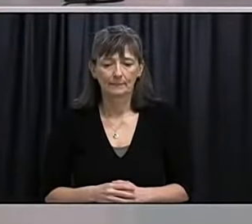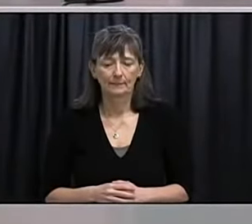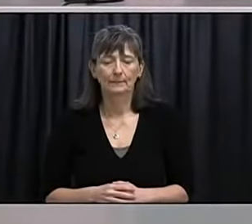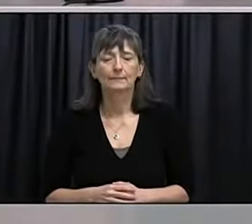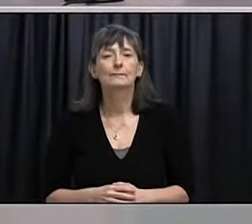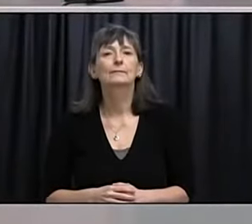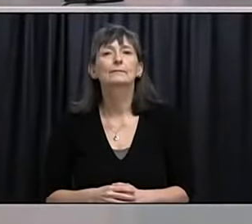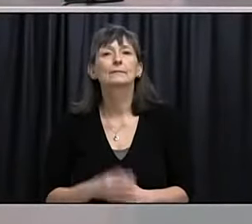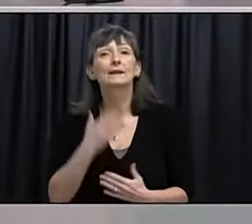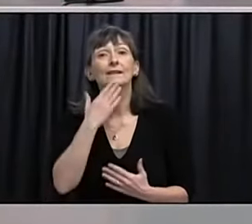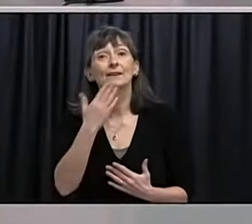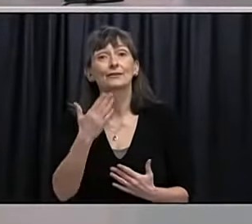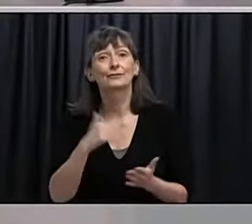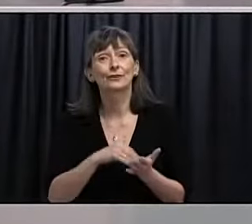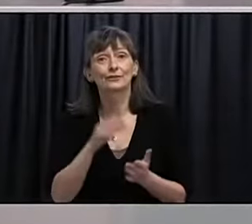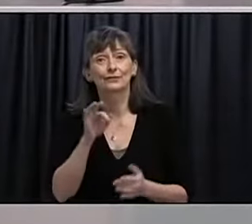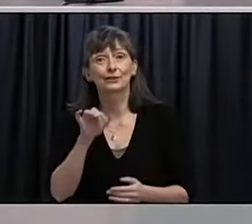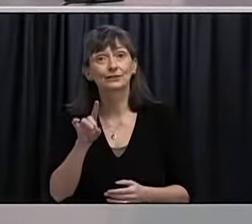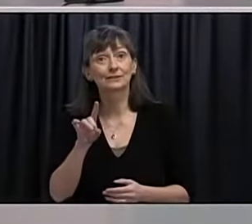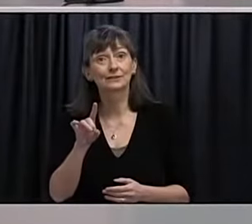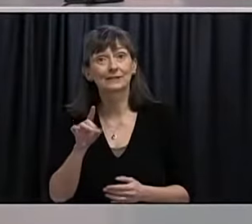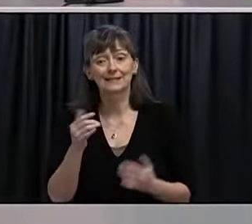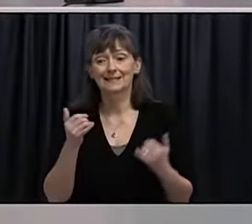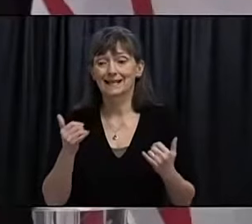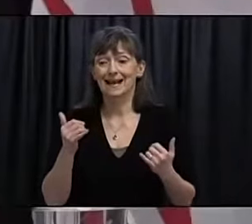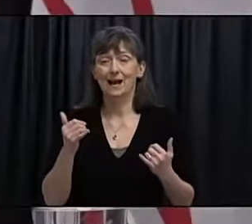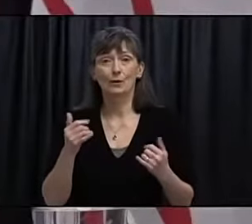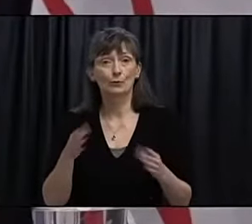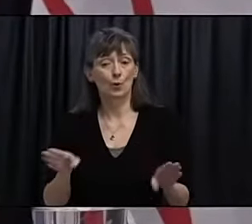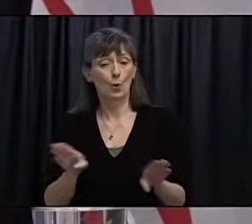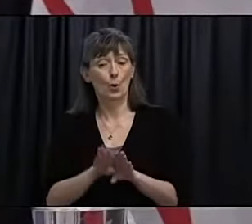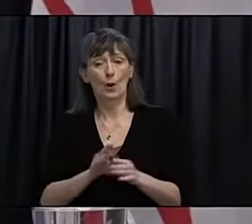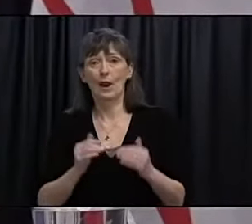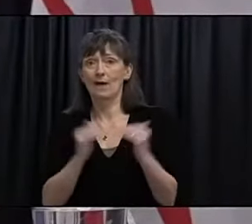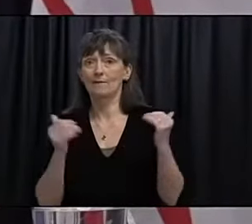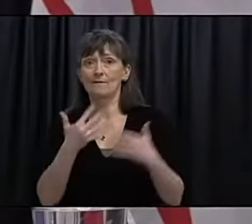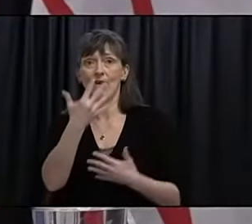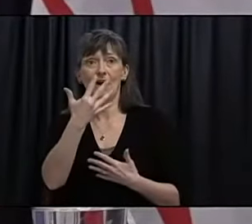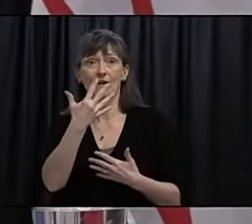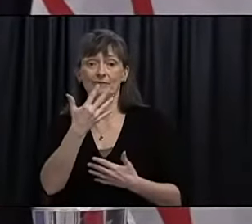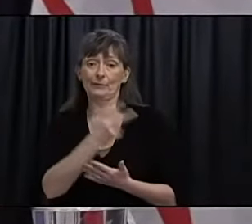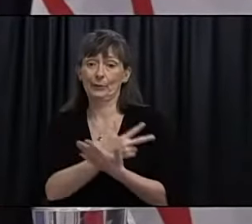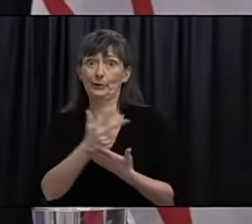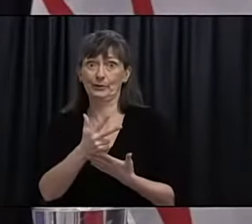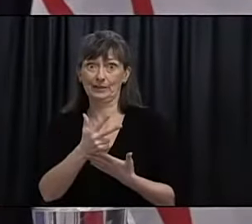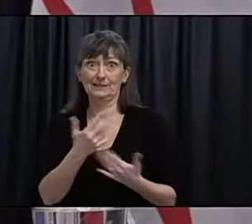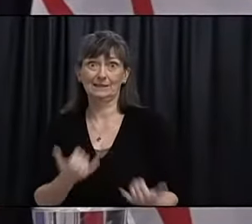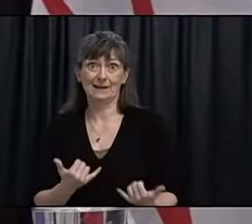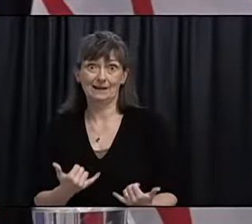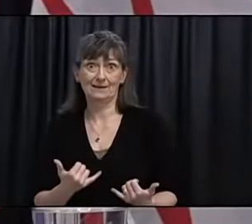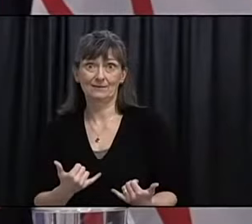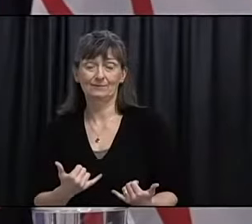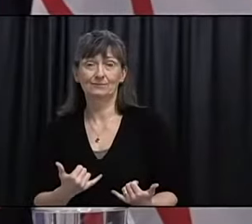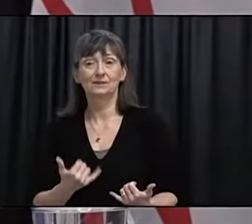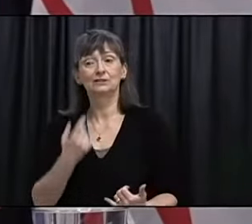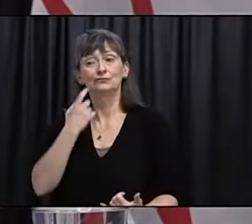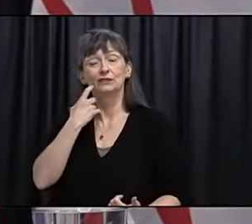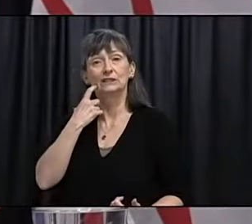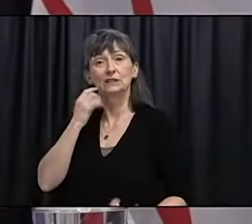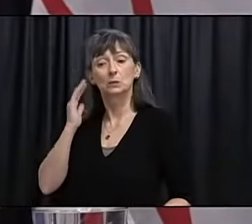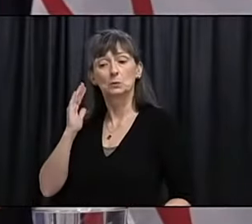Well thank you Dr. Fitzgerald. This has been our third week of lockdown on the Avalon and in the last few days we've seen our numbers move down